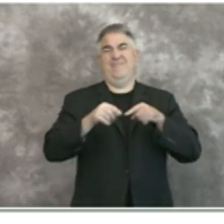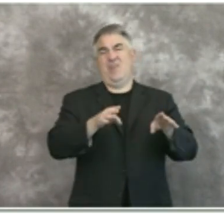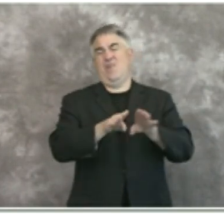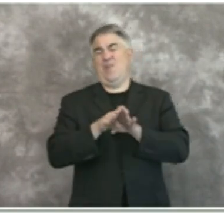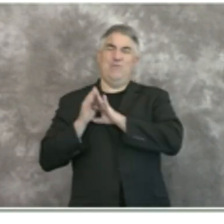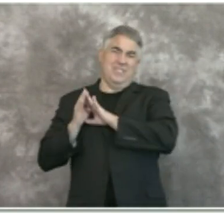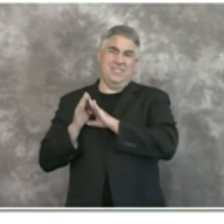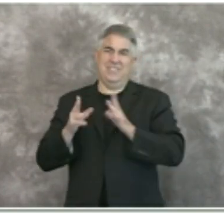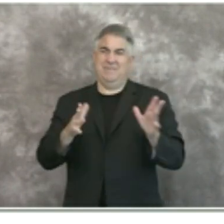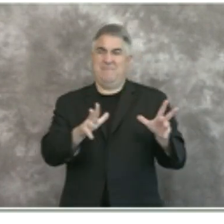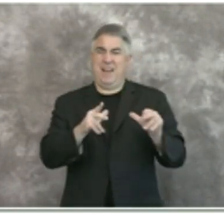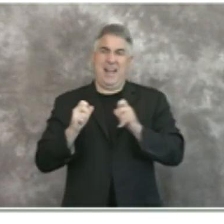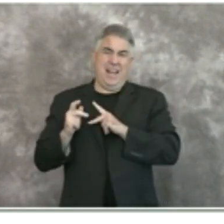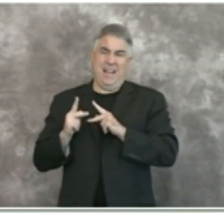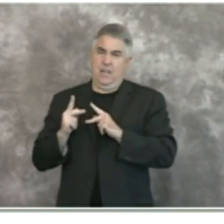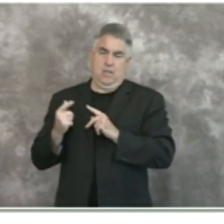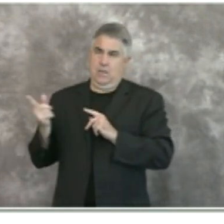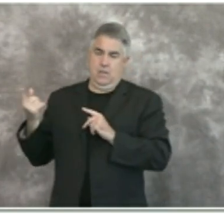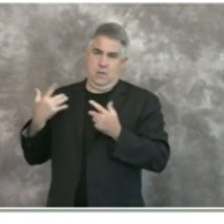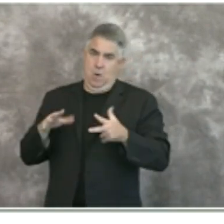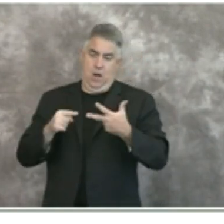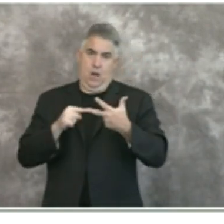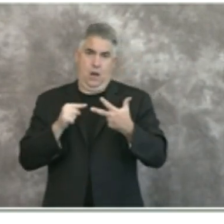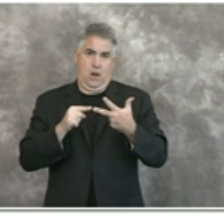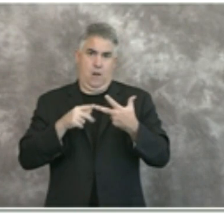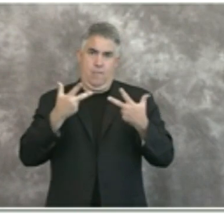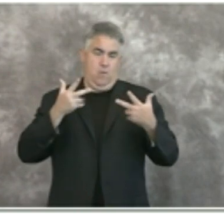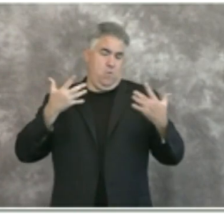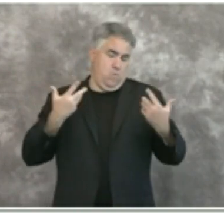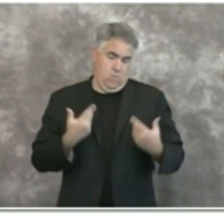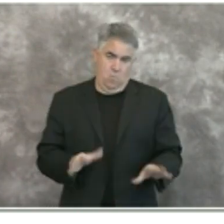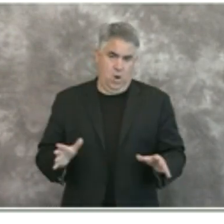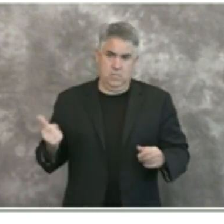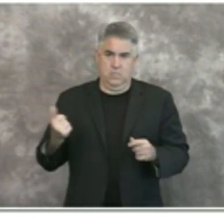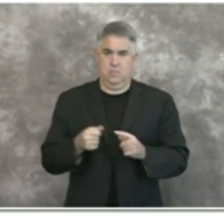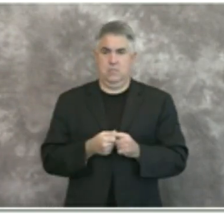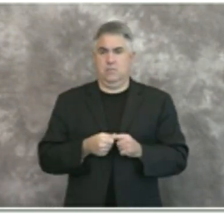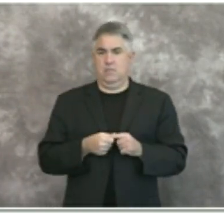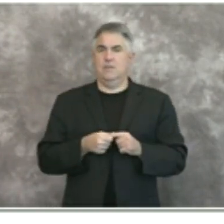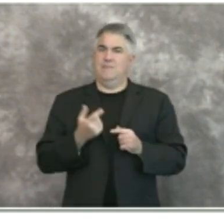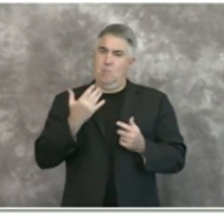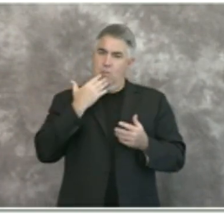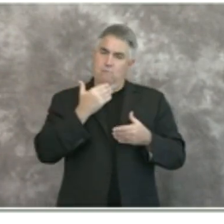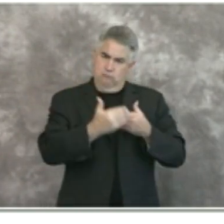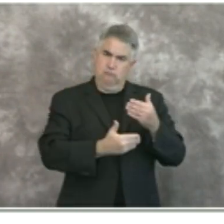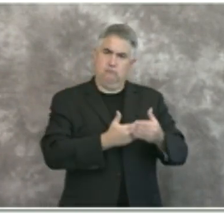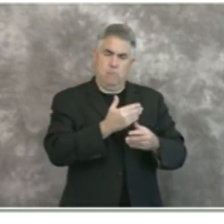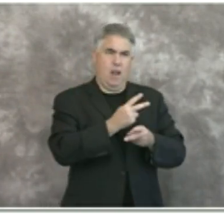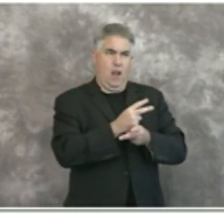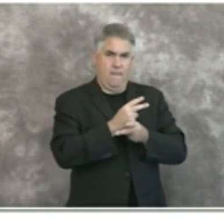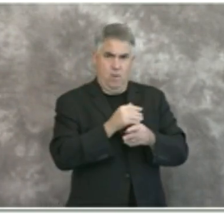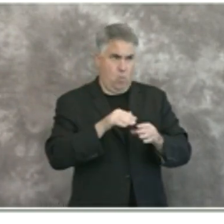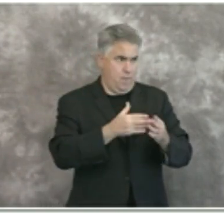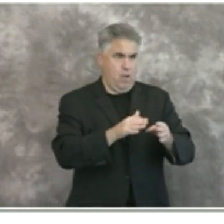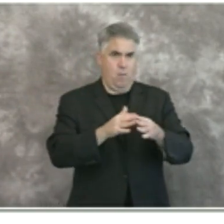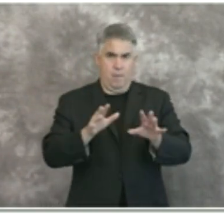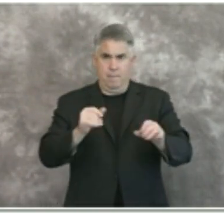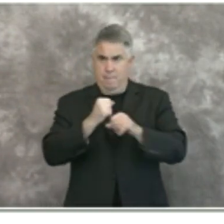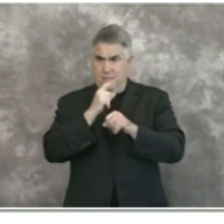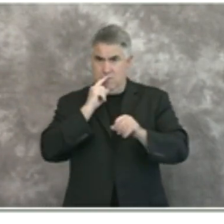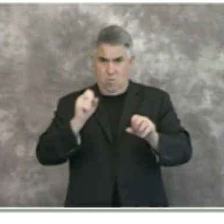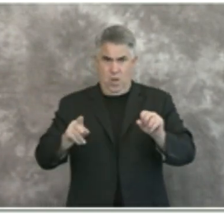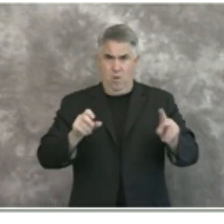don't want any of these things to happen which is why we continue to move cautiously we continue to move methodically we continue to move slowly